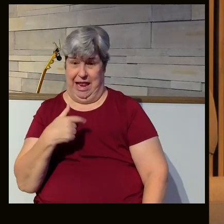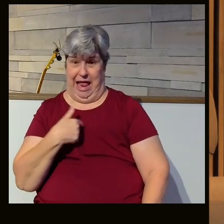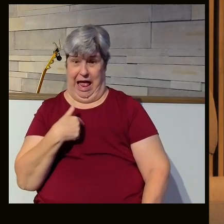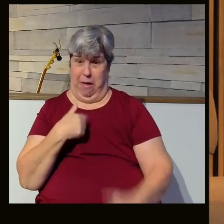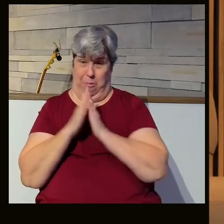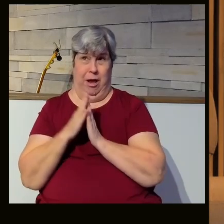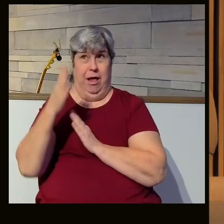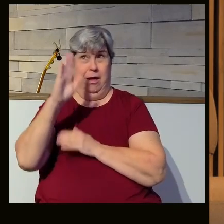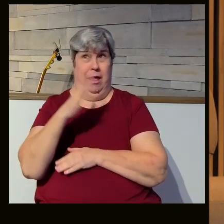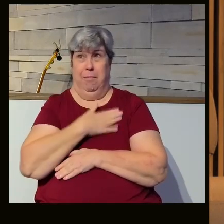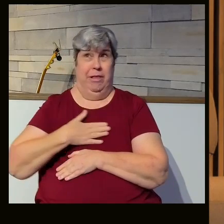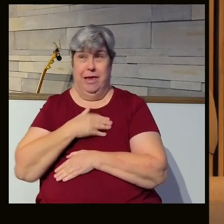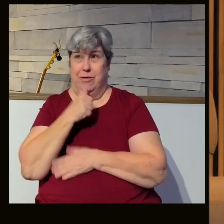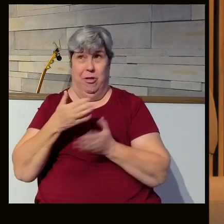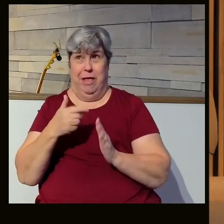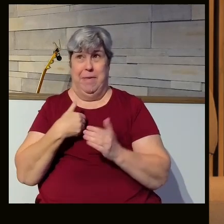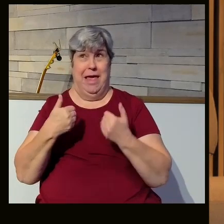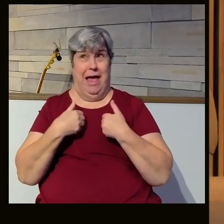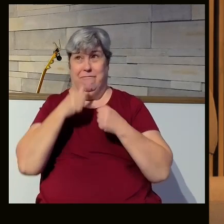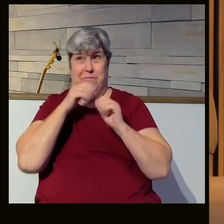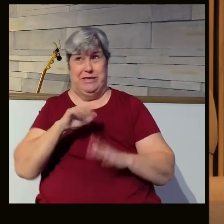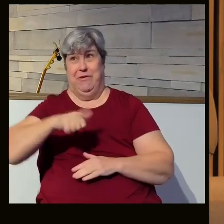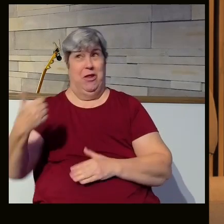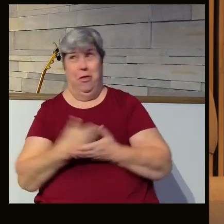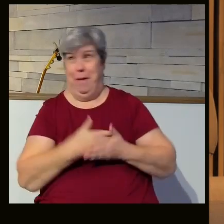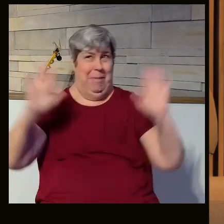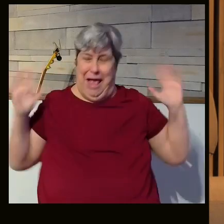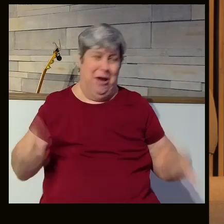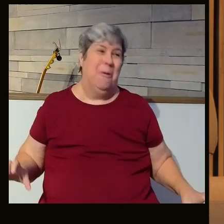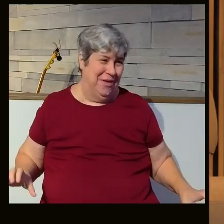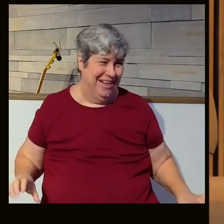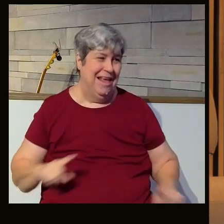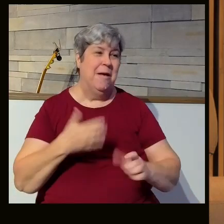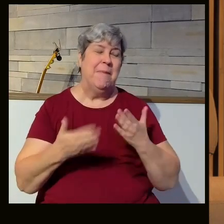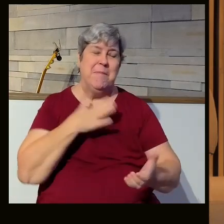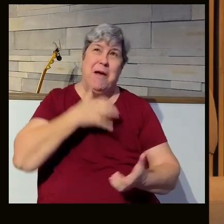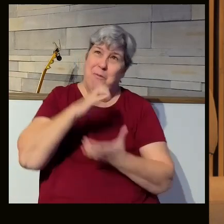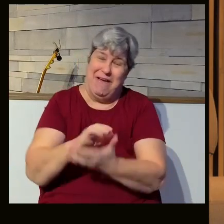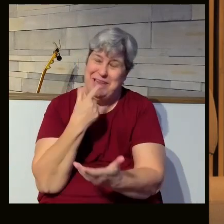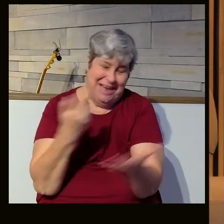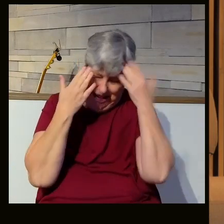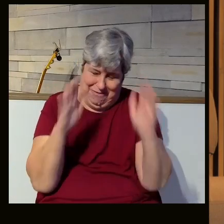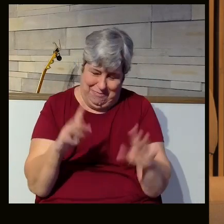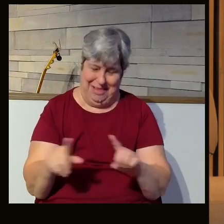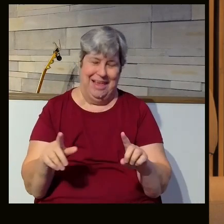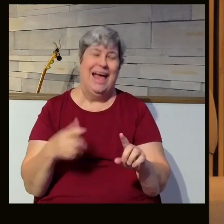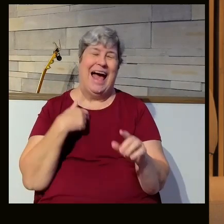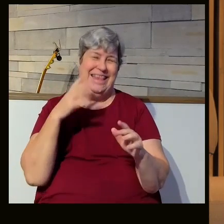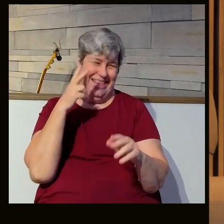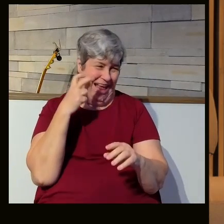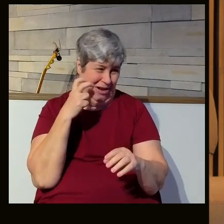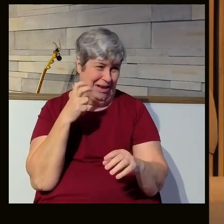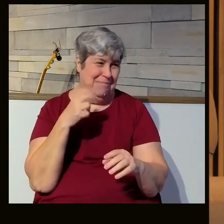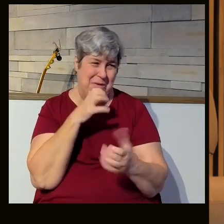please, please don't let me have that blessing of a child, all right? Now, maybe Kathy will say something else. I doubt it, all